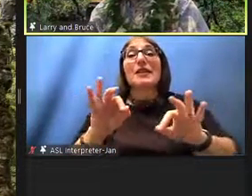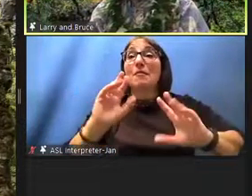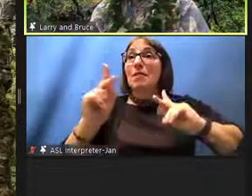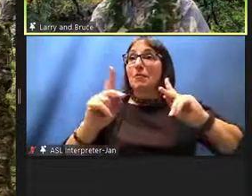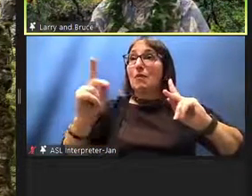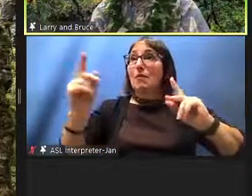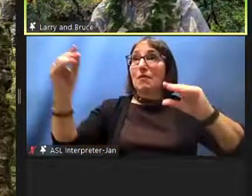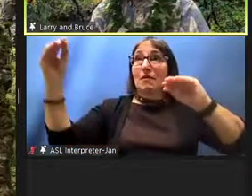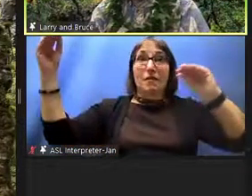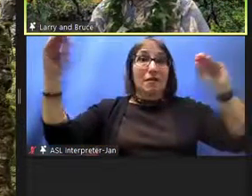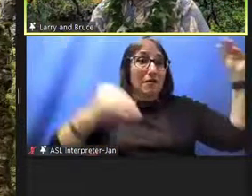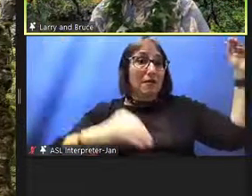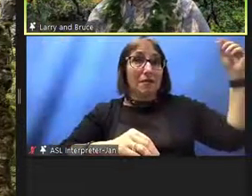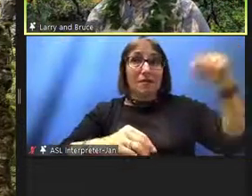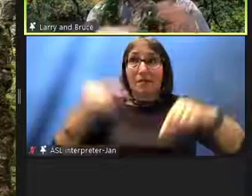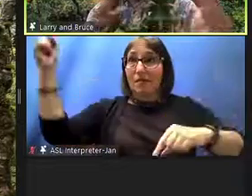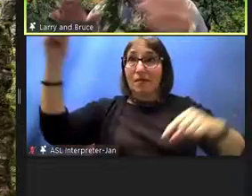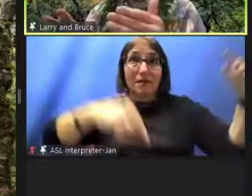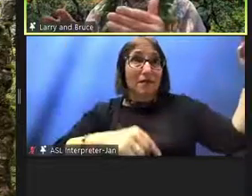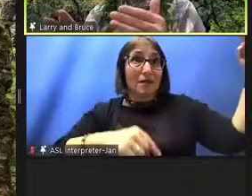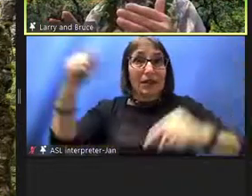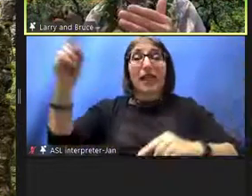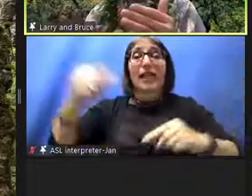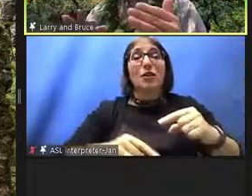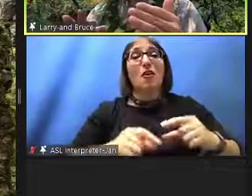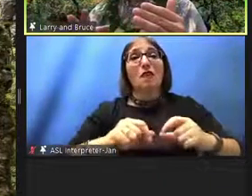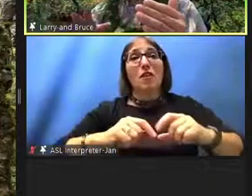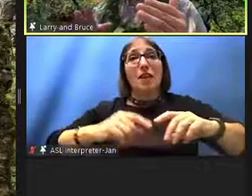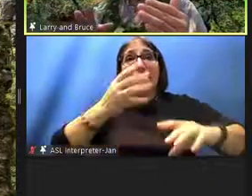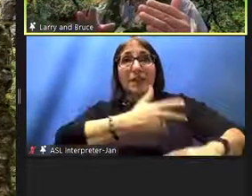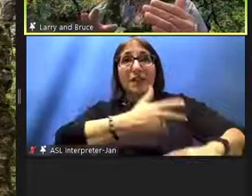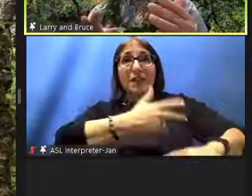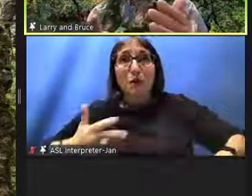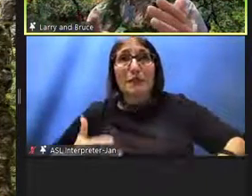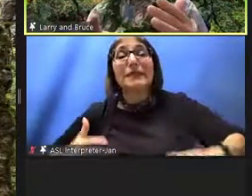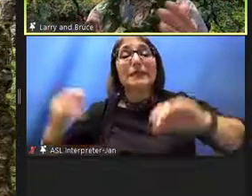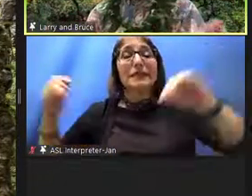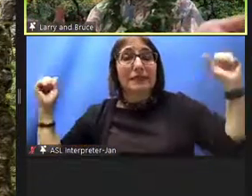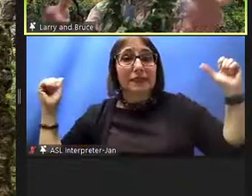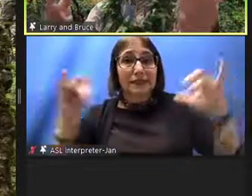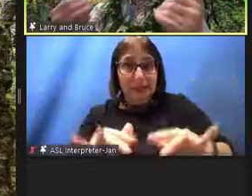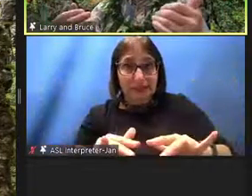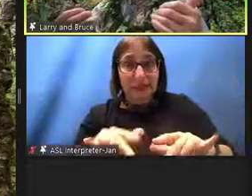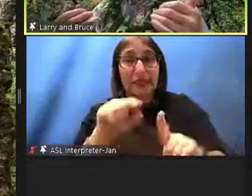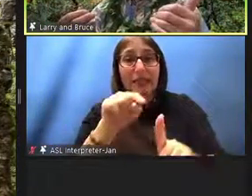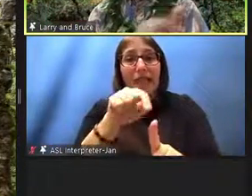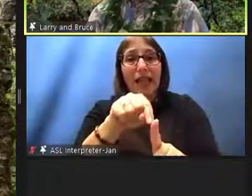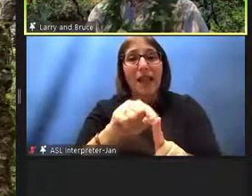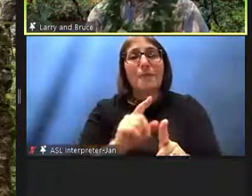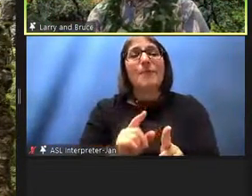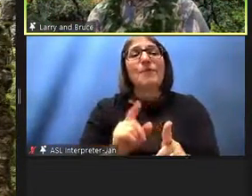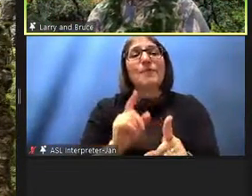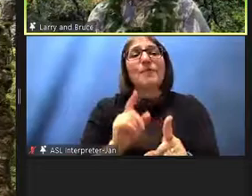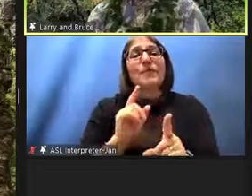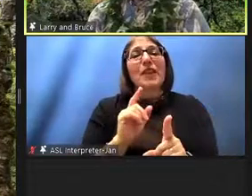if i could put it that way immigration but this was a kind of immigration of importing